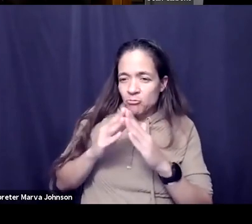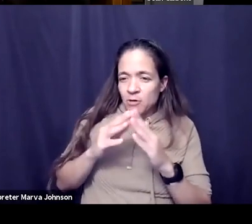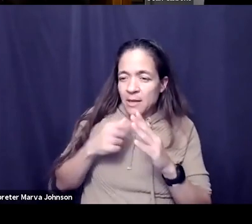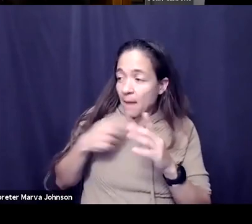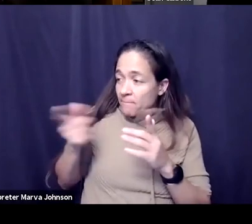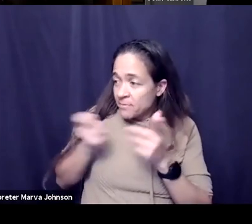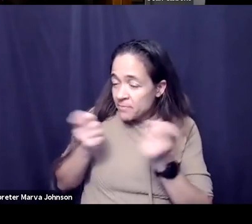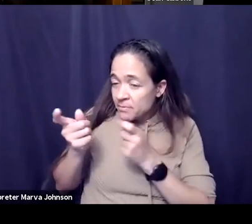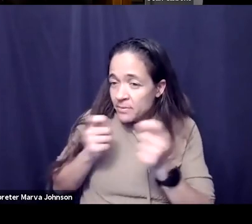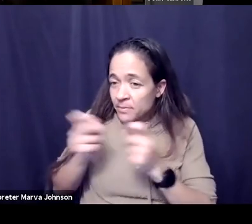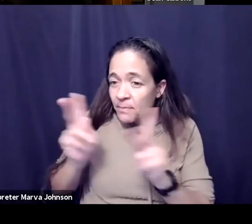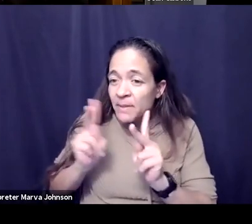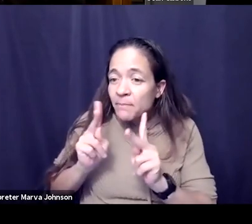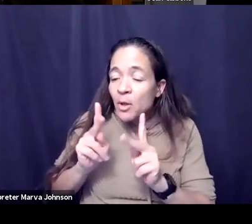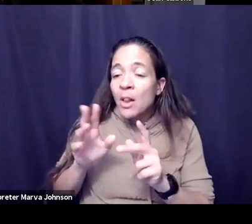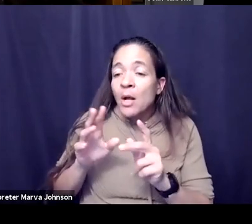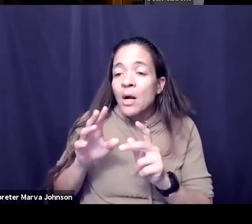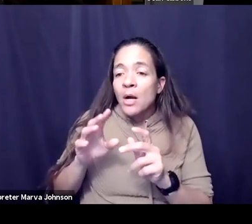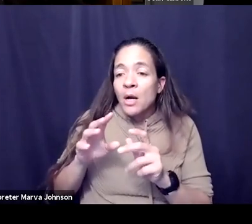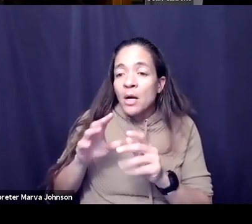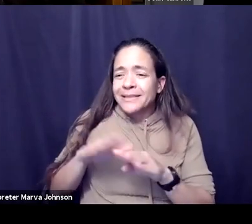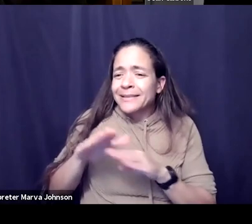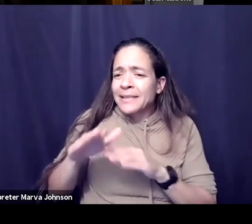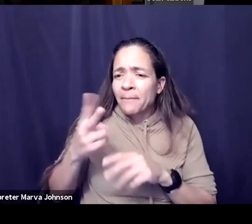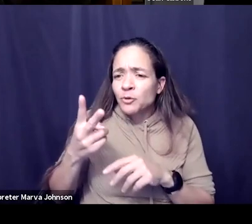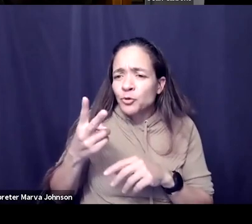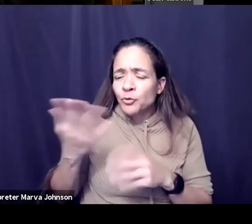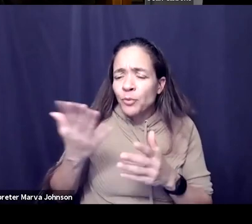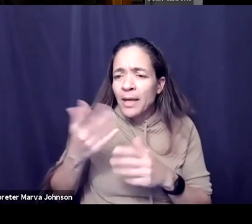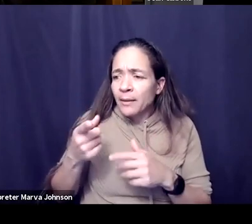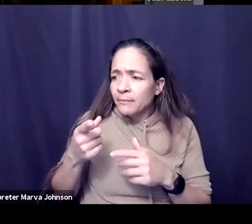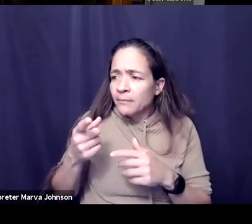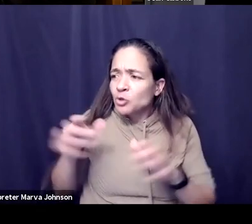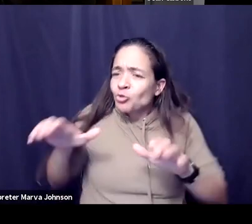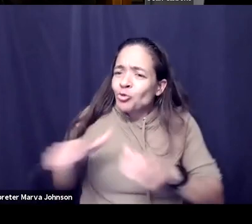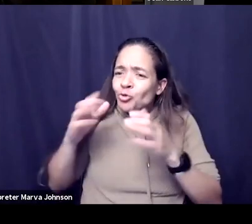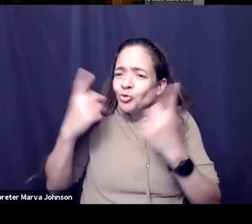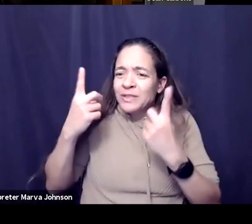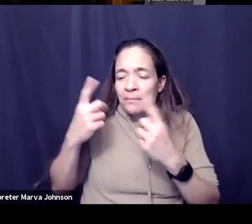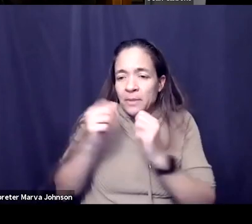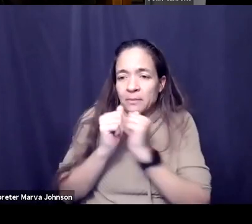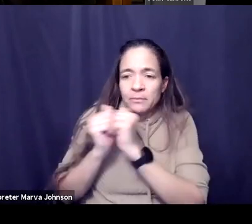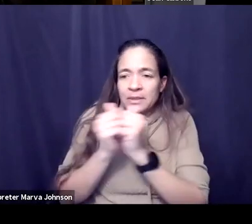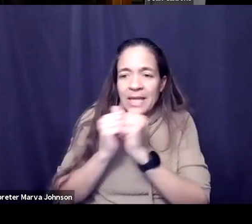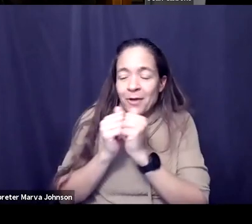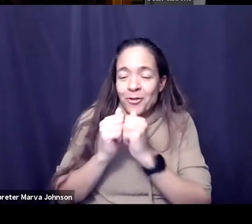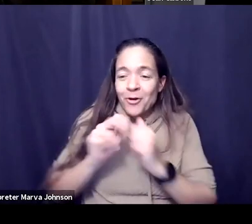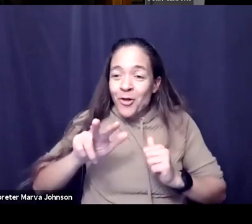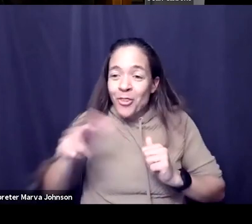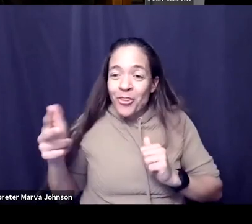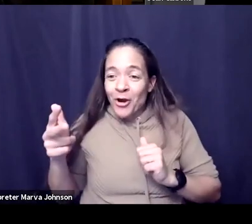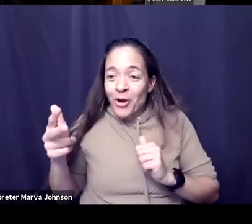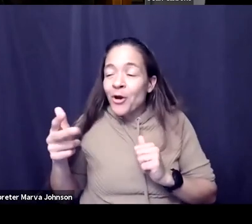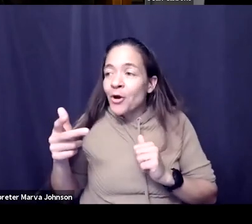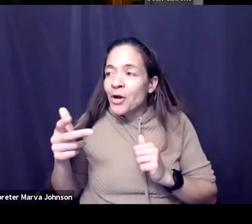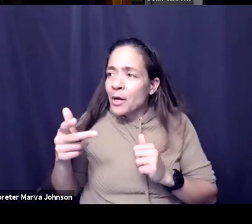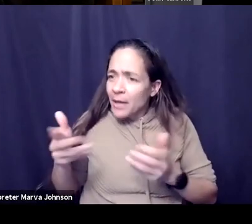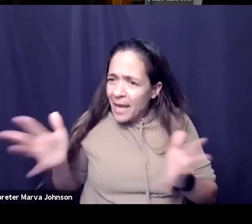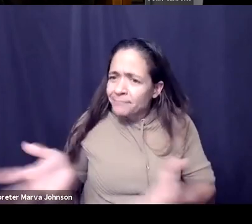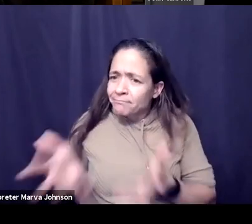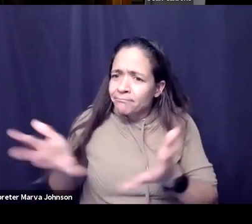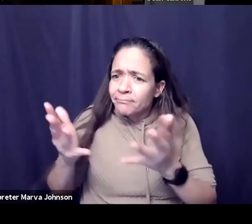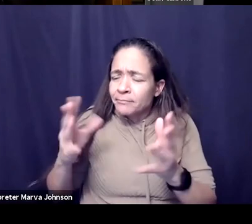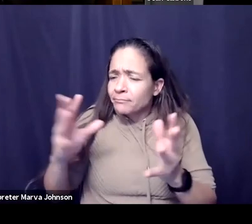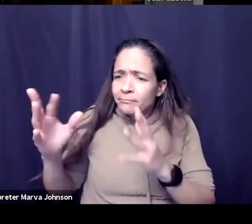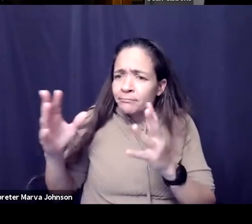step two is to do something together and then step three is to go get them talking so one kind of tip or thought on successful